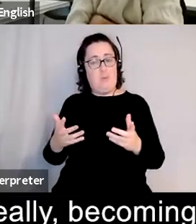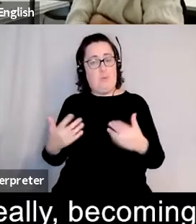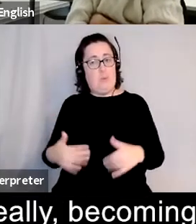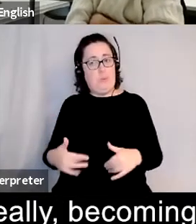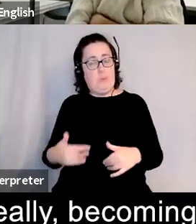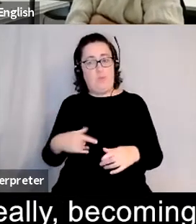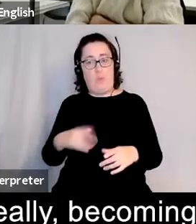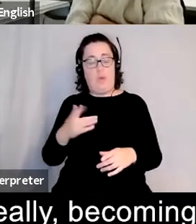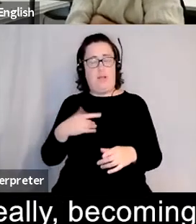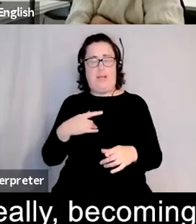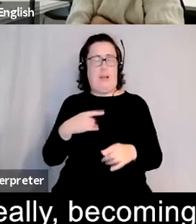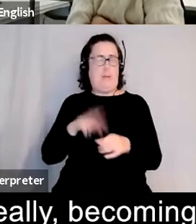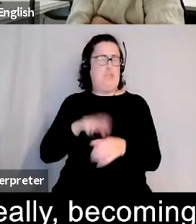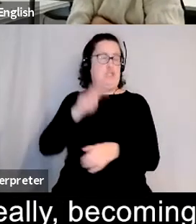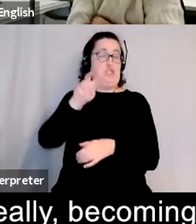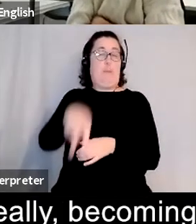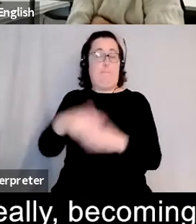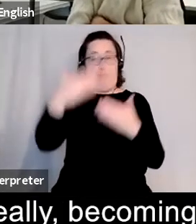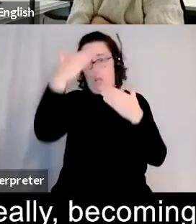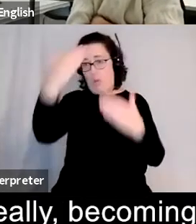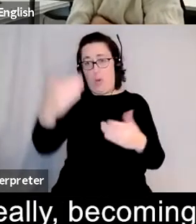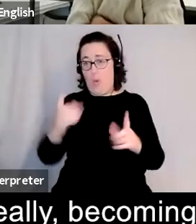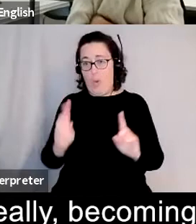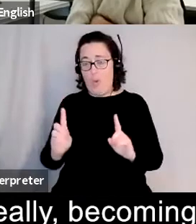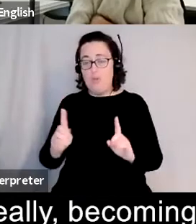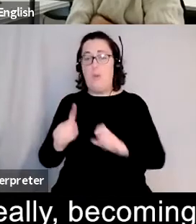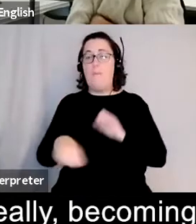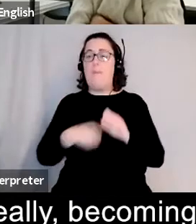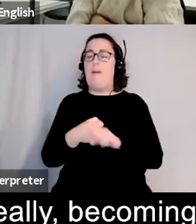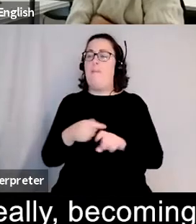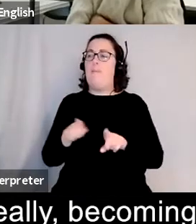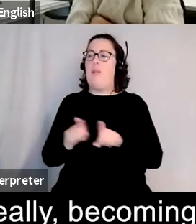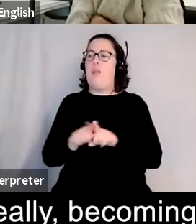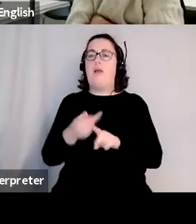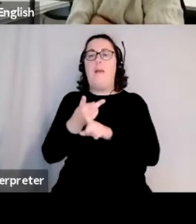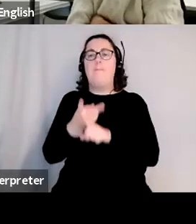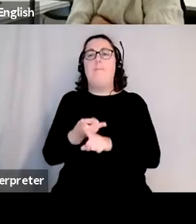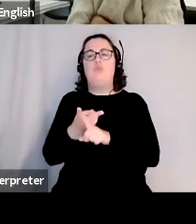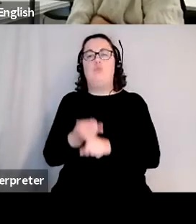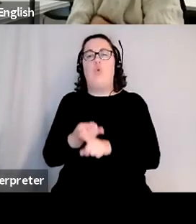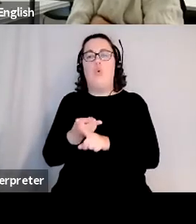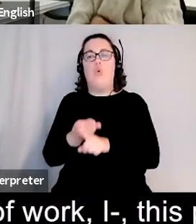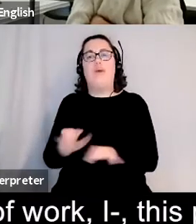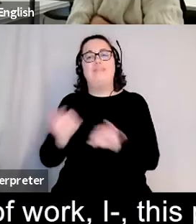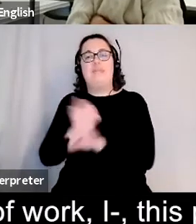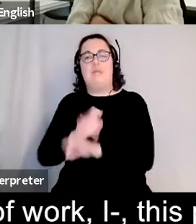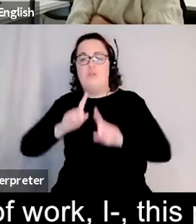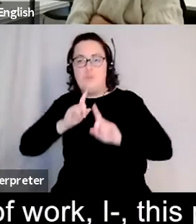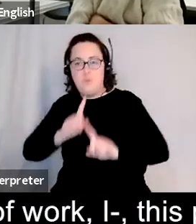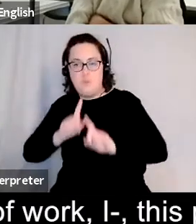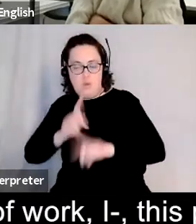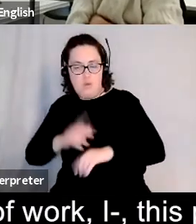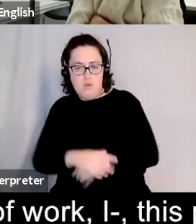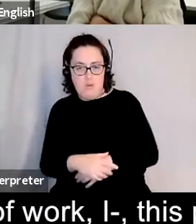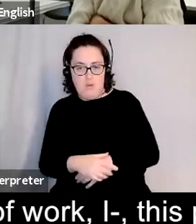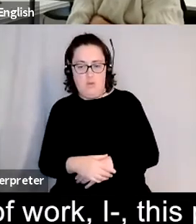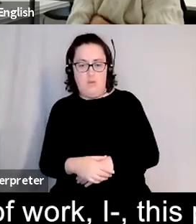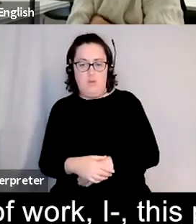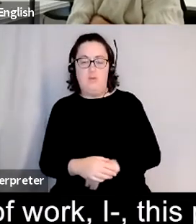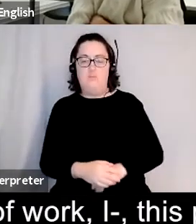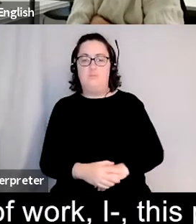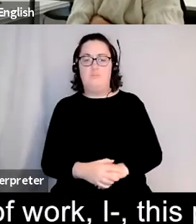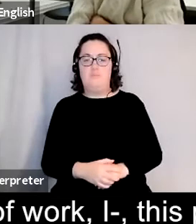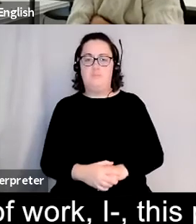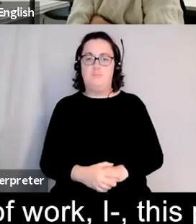into the unknown really becoming almost like a mentor rather than a tutor through that um in terms of work i